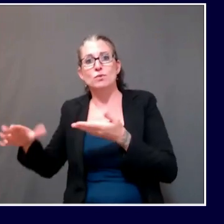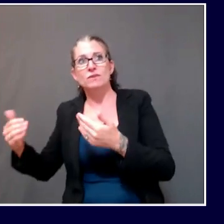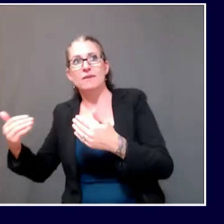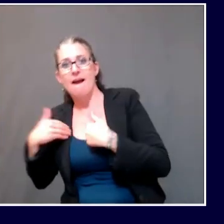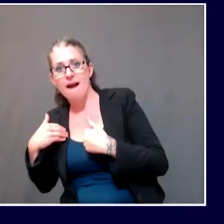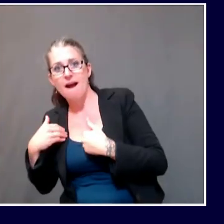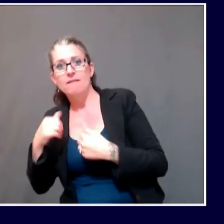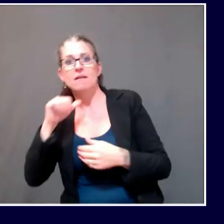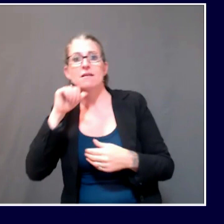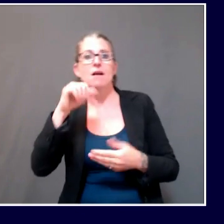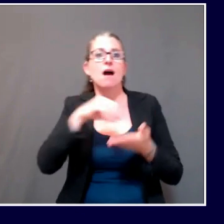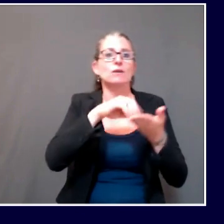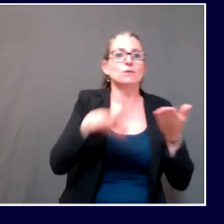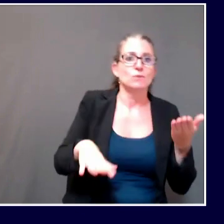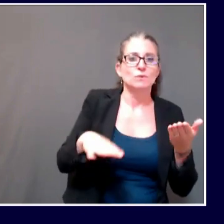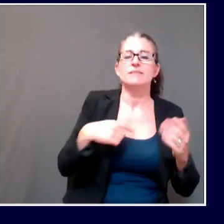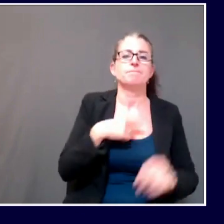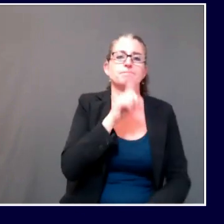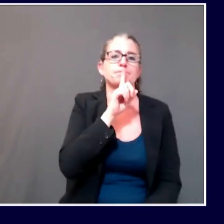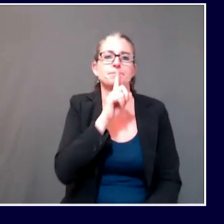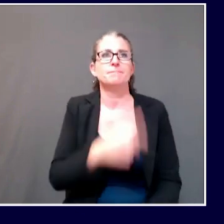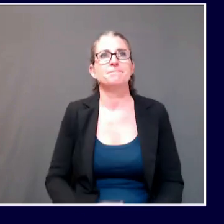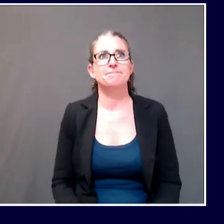outbreaks. Thank you.